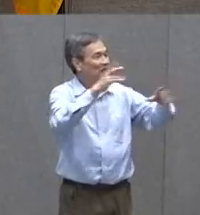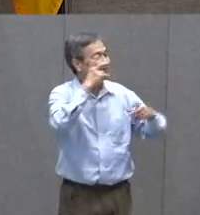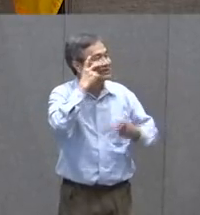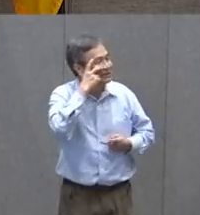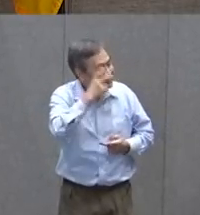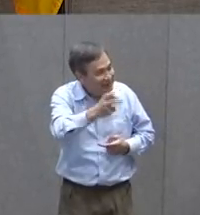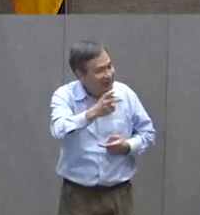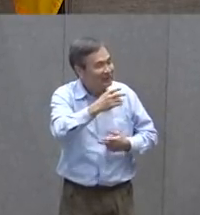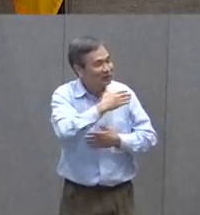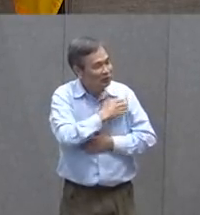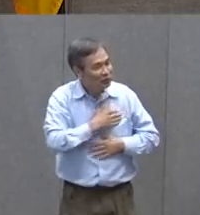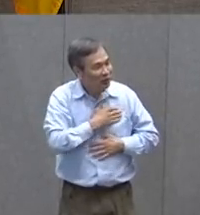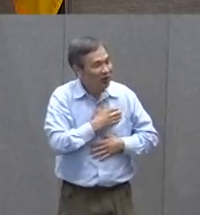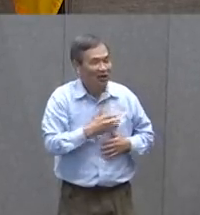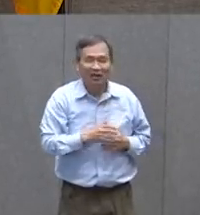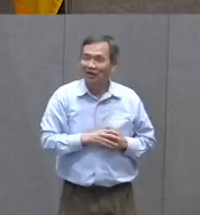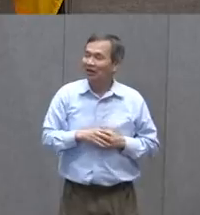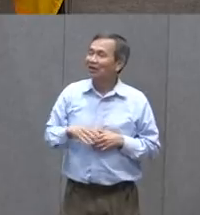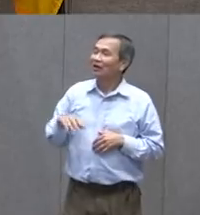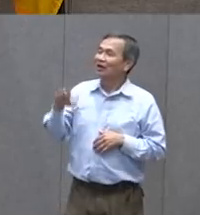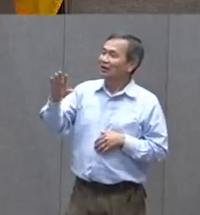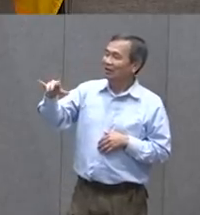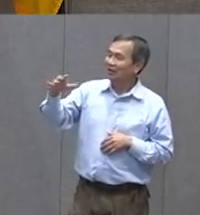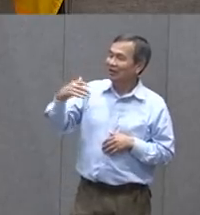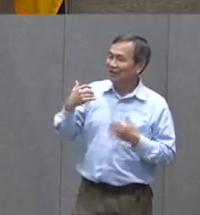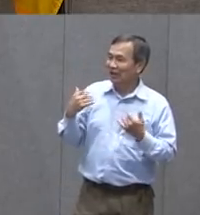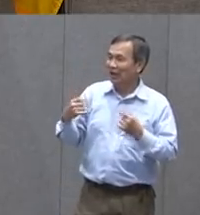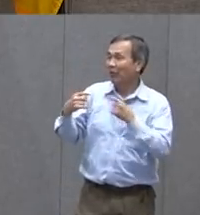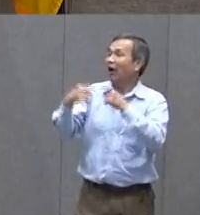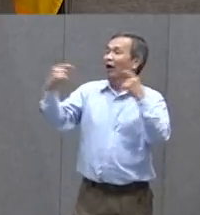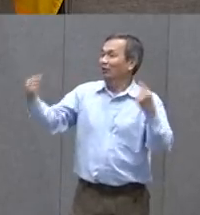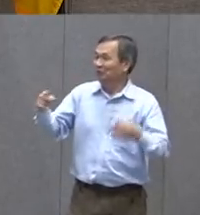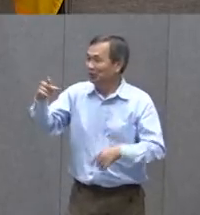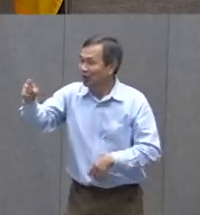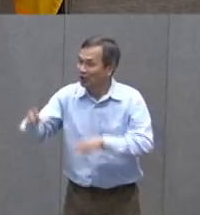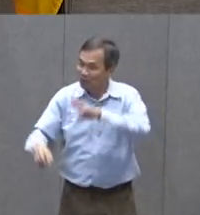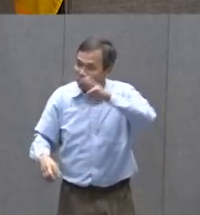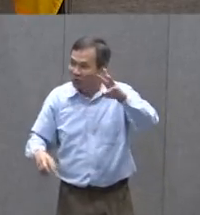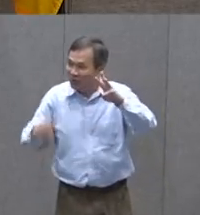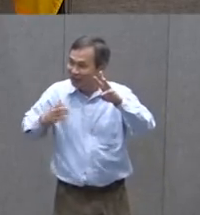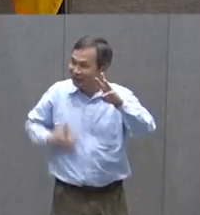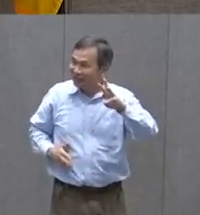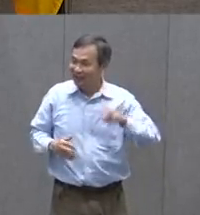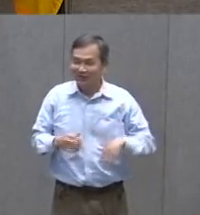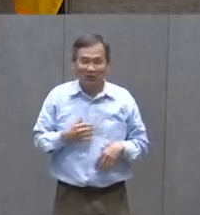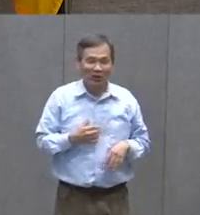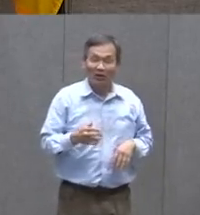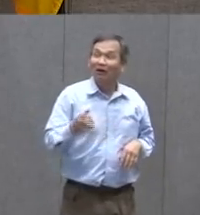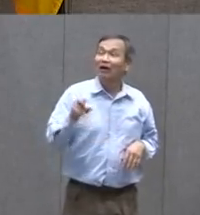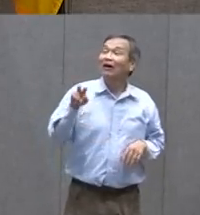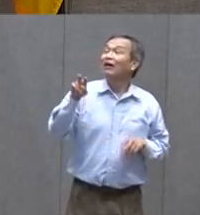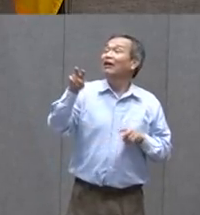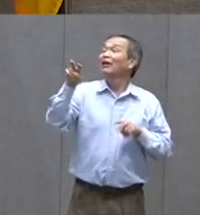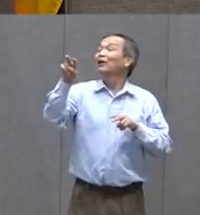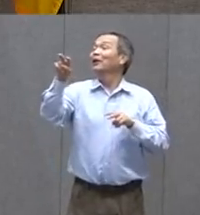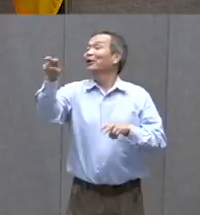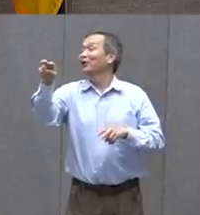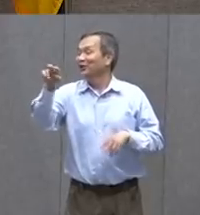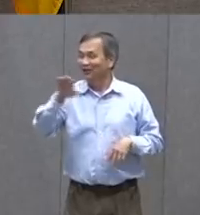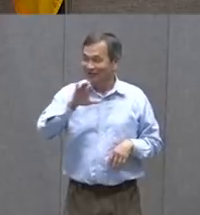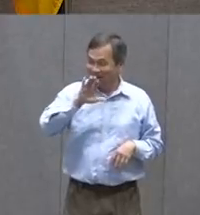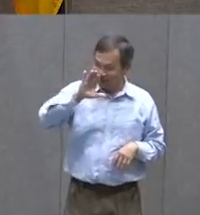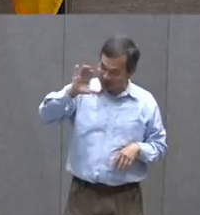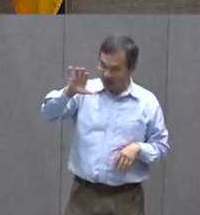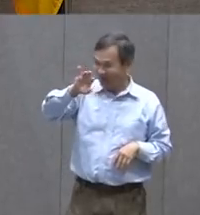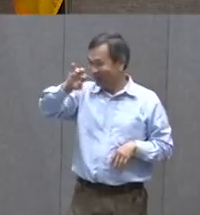see and enjoy the outdoors. That's great. Now, I live on the opposite side of town from you on the west side, so I get to look at your east side